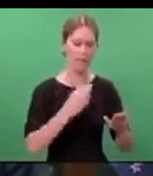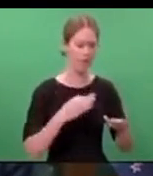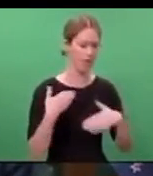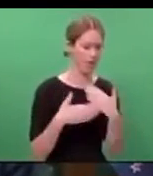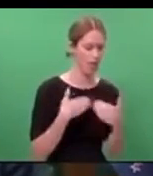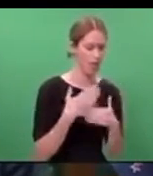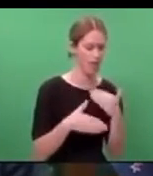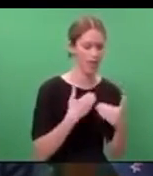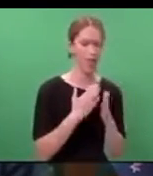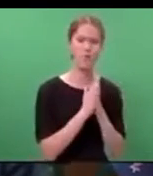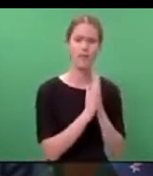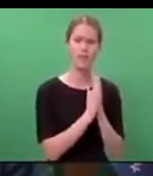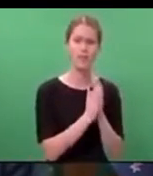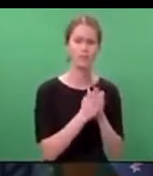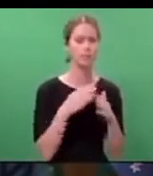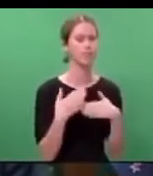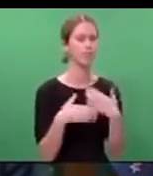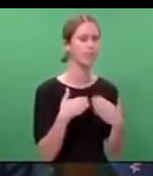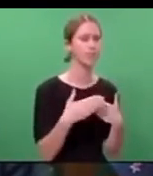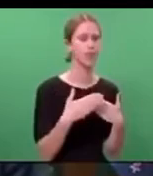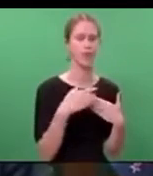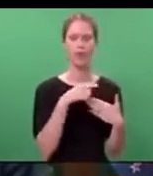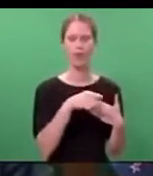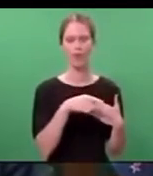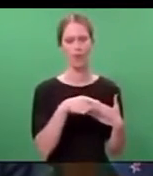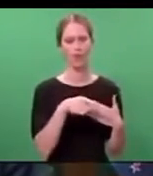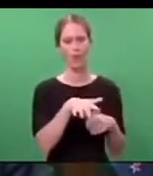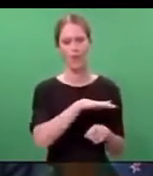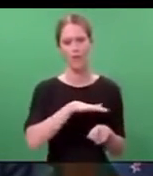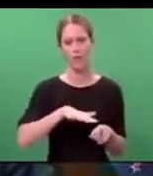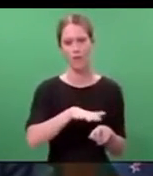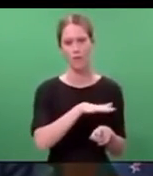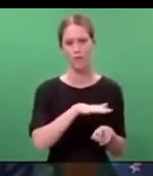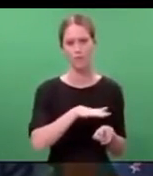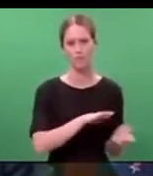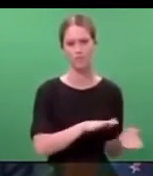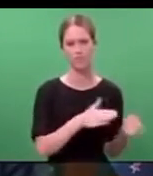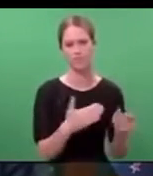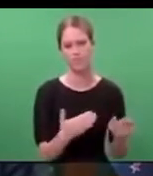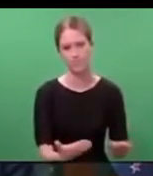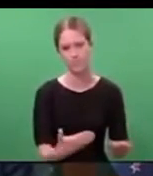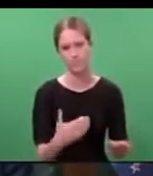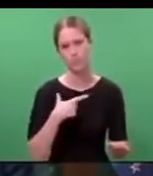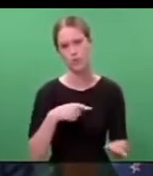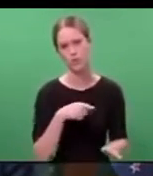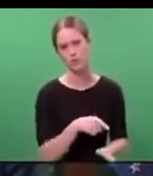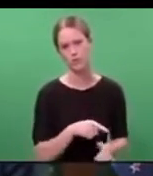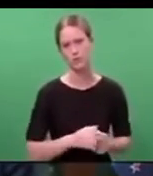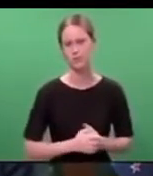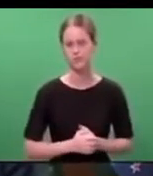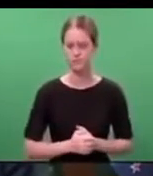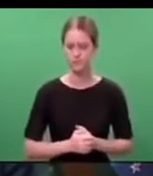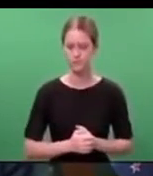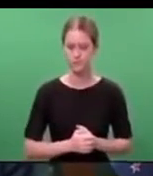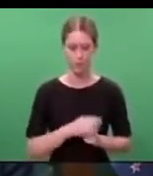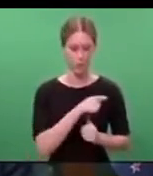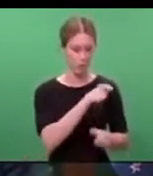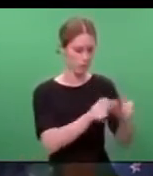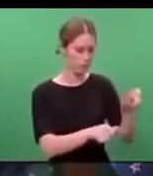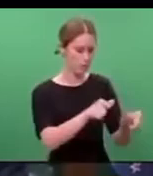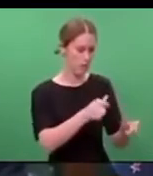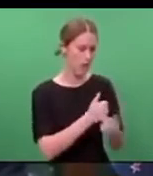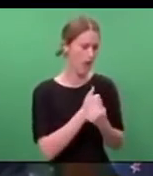and religion, led to the loss of their loved ones' lives. Those loved ones